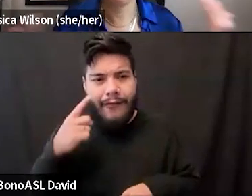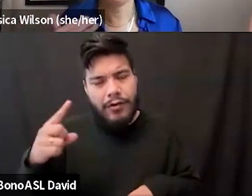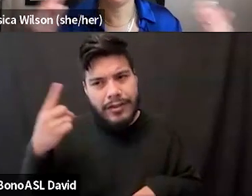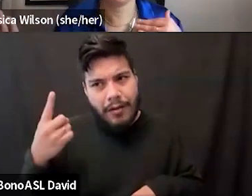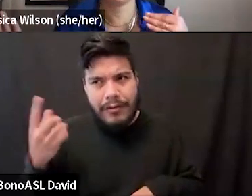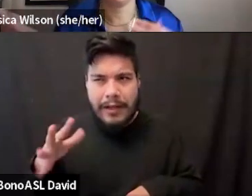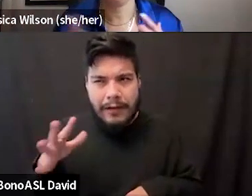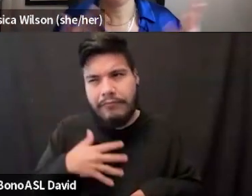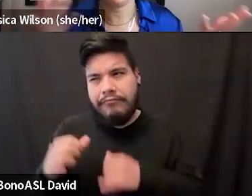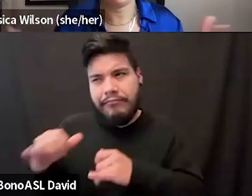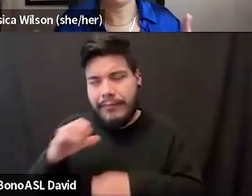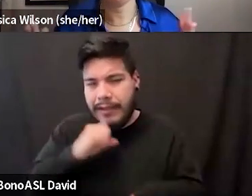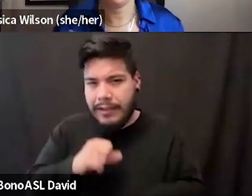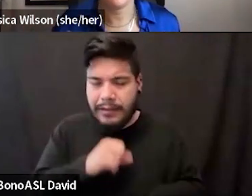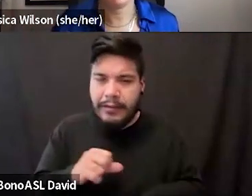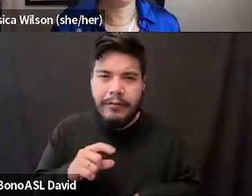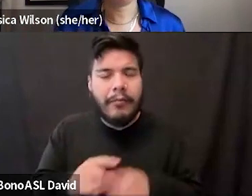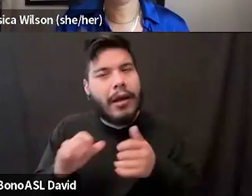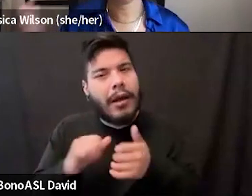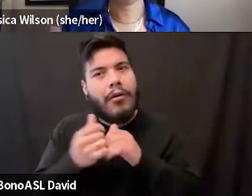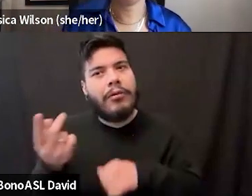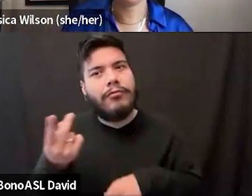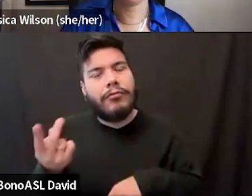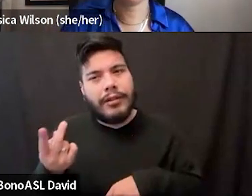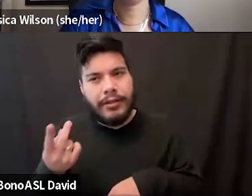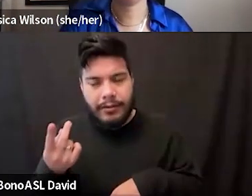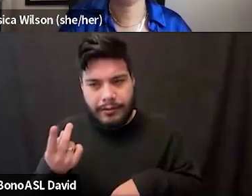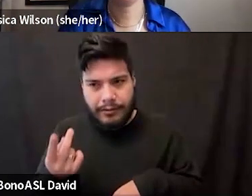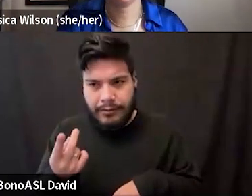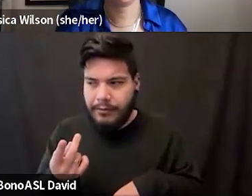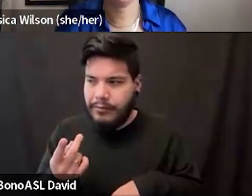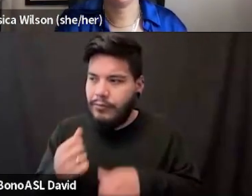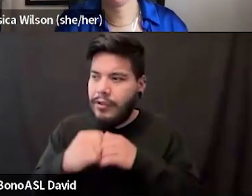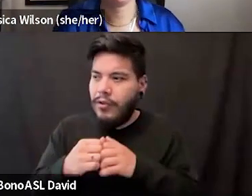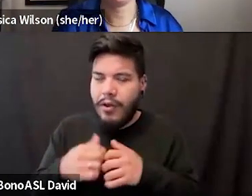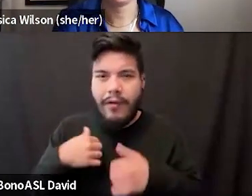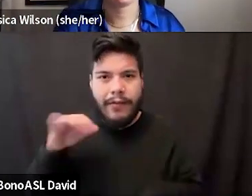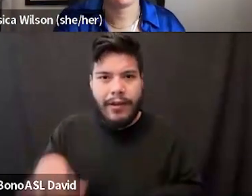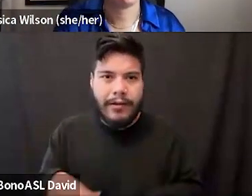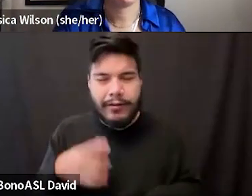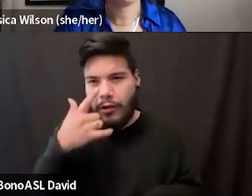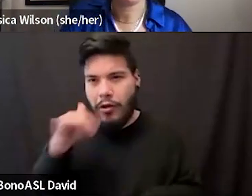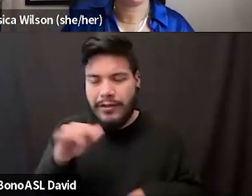kind of my age, but just, you know, how can we have that together? Cause it looks different. Okay.